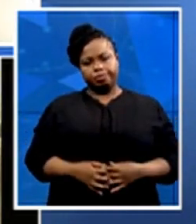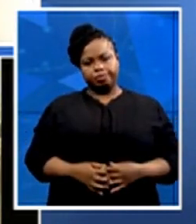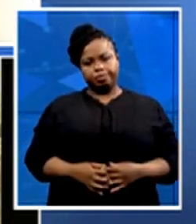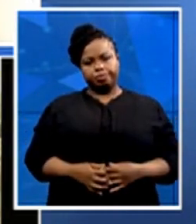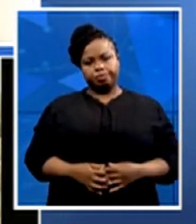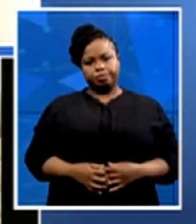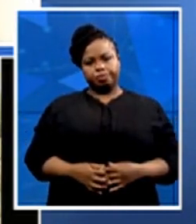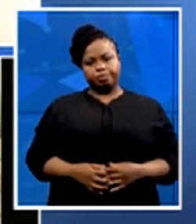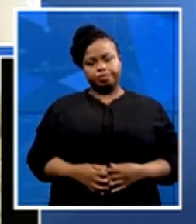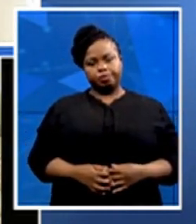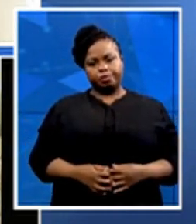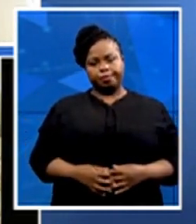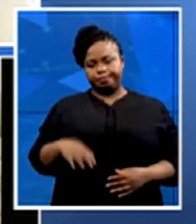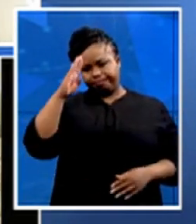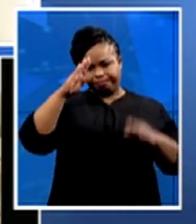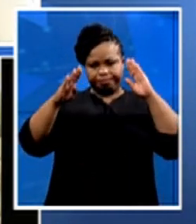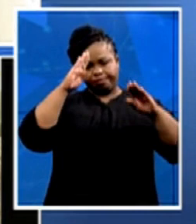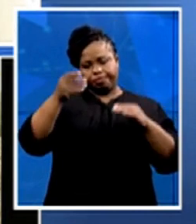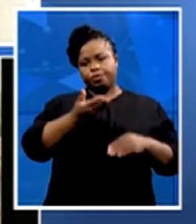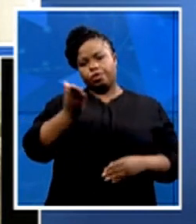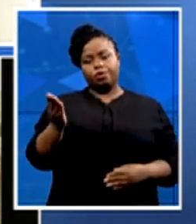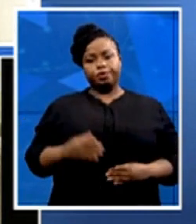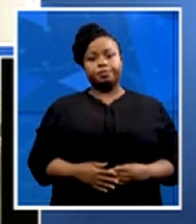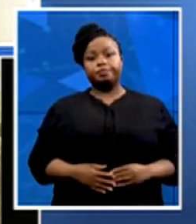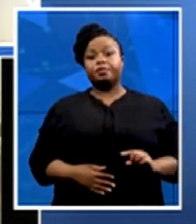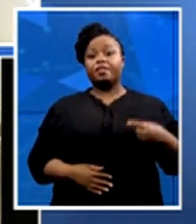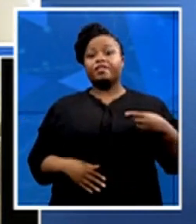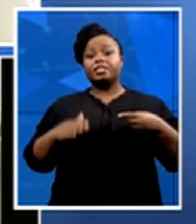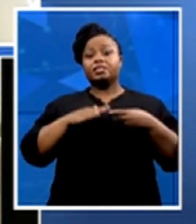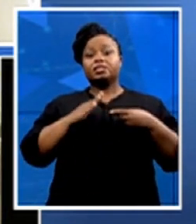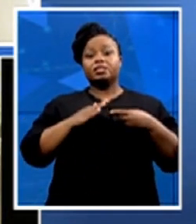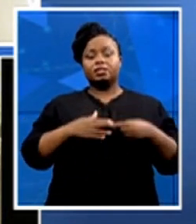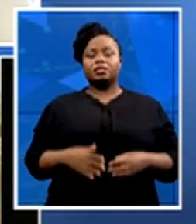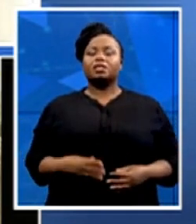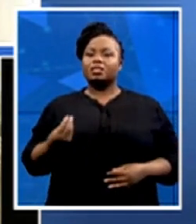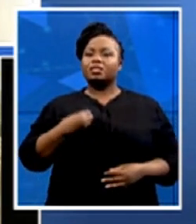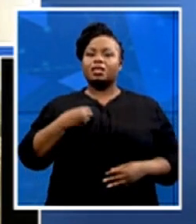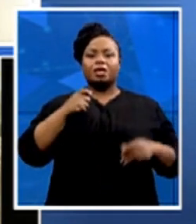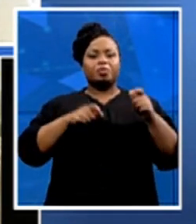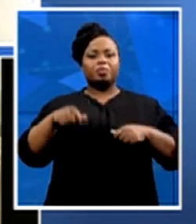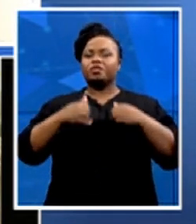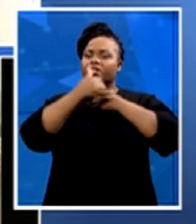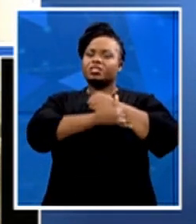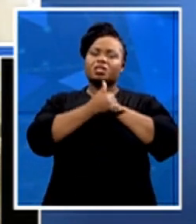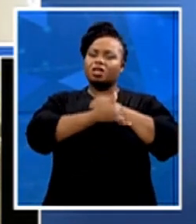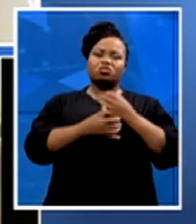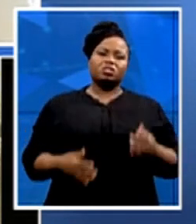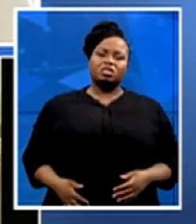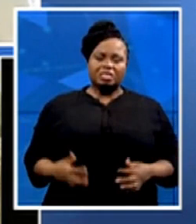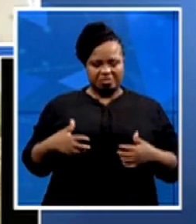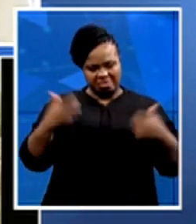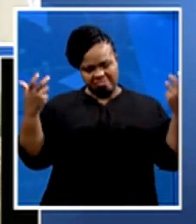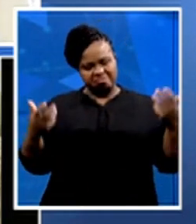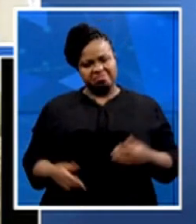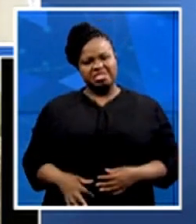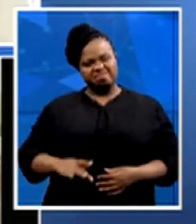First of all, young people of this country, one day are angry and frustrated about all these